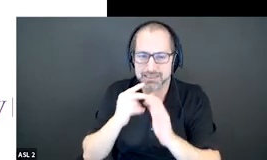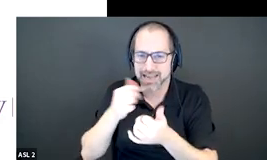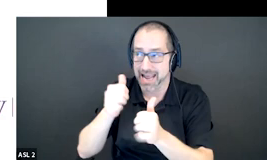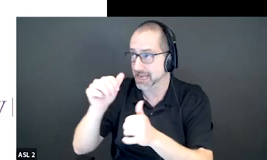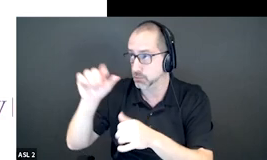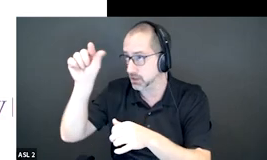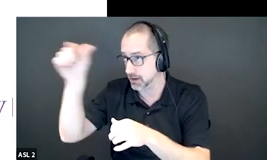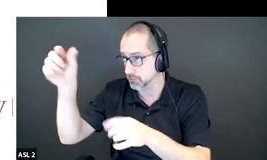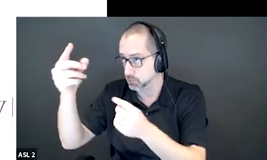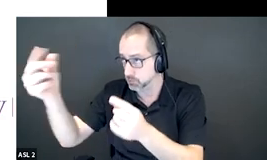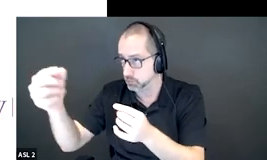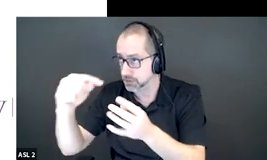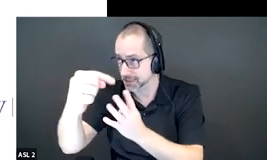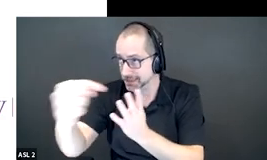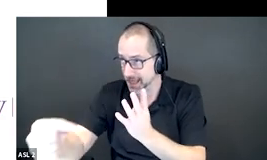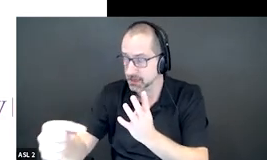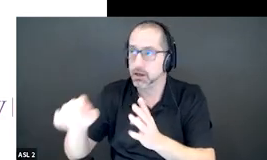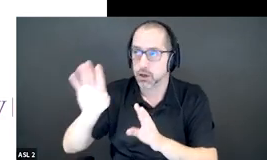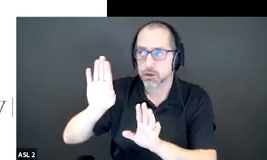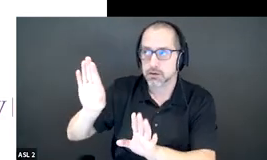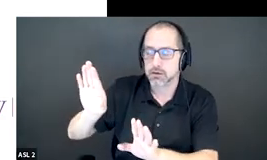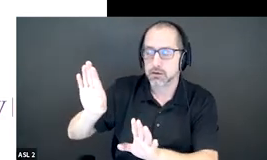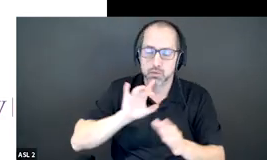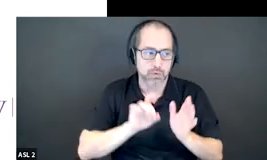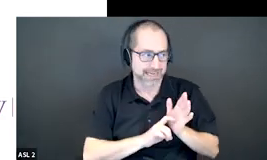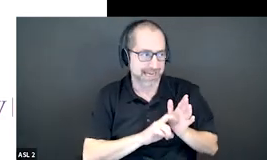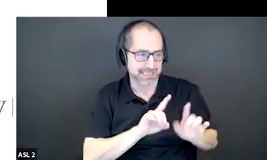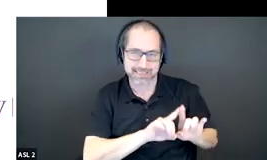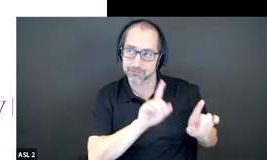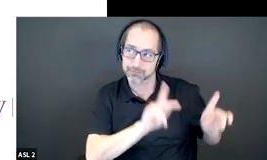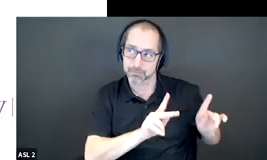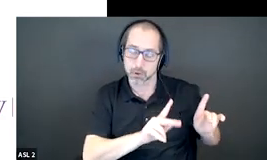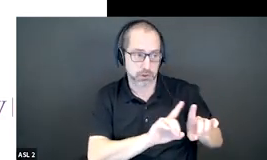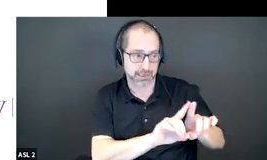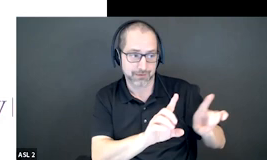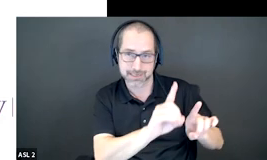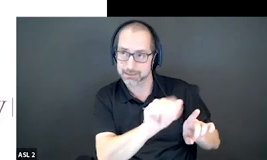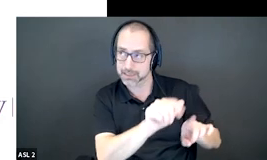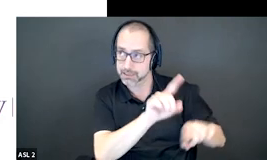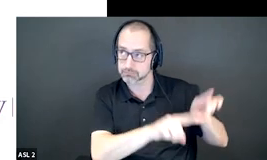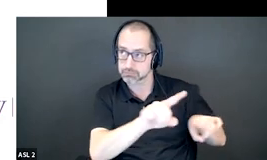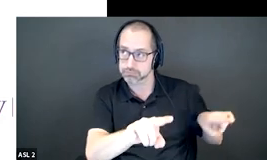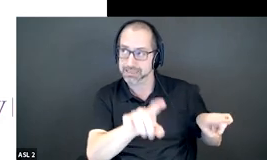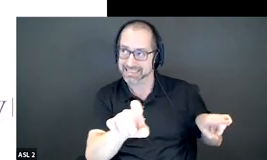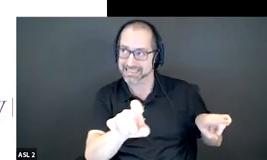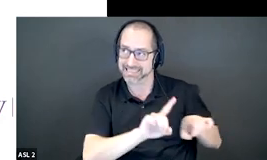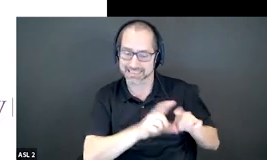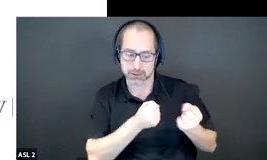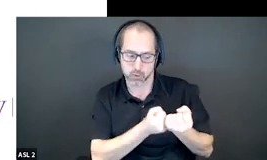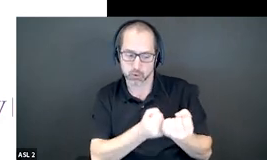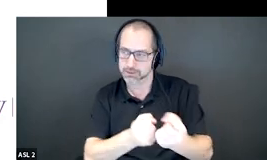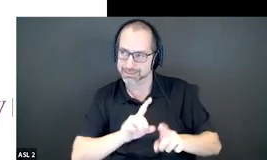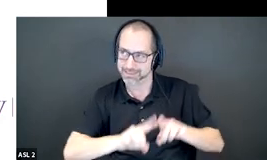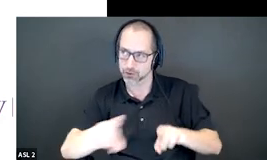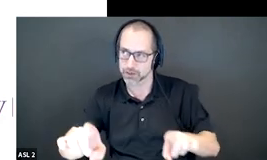it needs to recognize that different people with different disabilities are going to need different supports in order to thrive and meet their